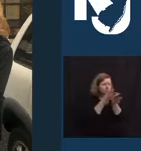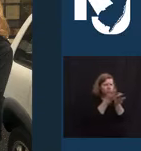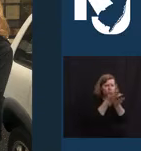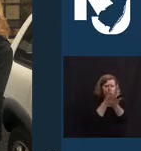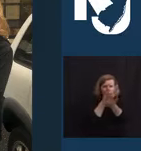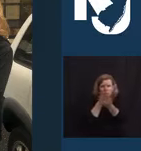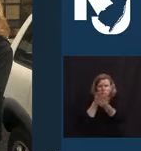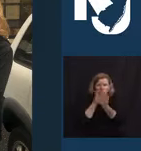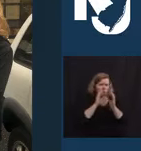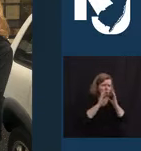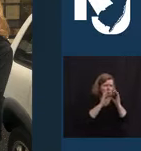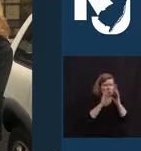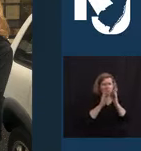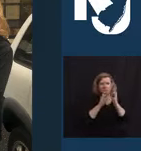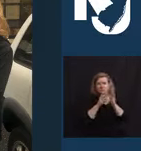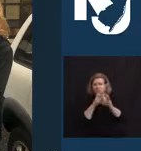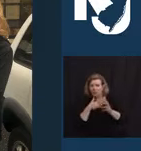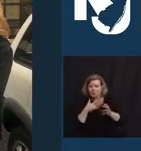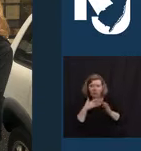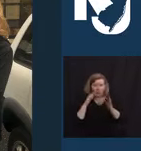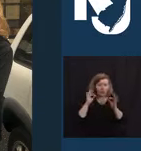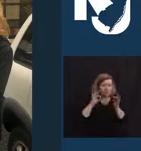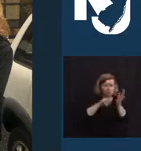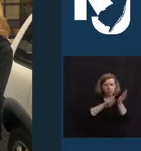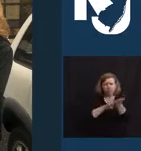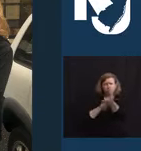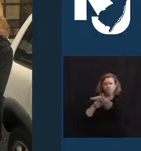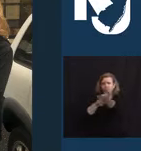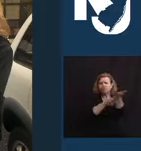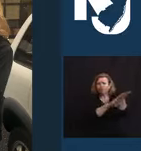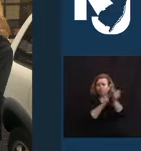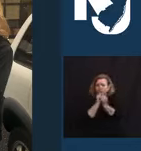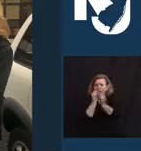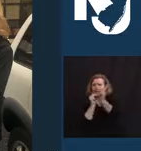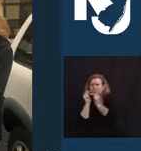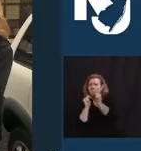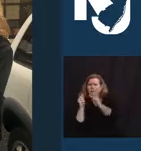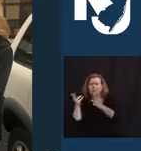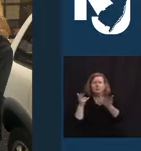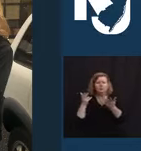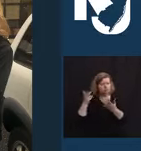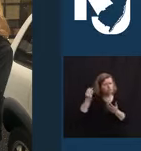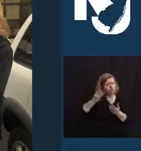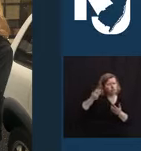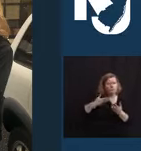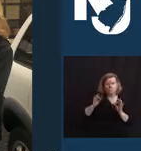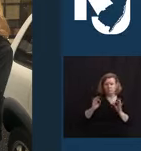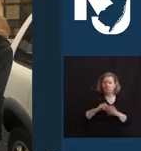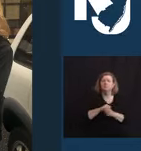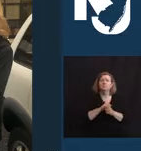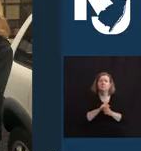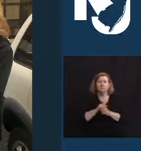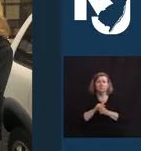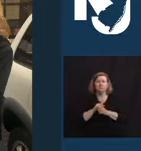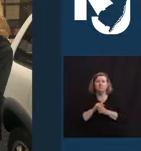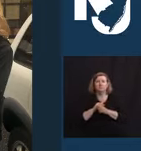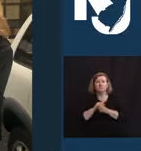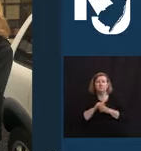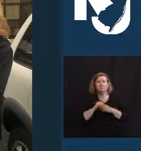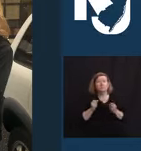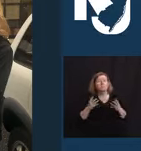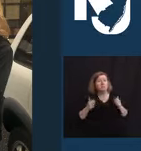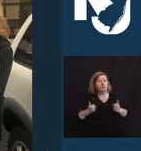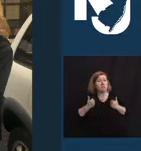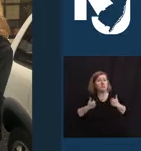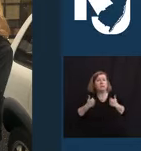to ensure she knew what was happening at the facilities where she dedicated her time. For many residents, the weekly